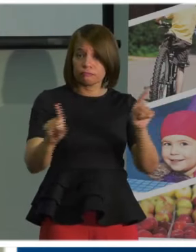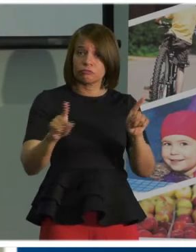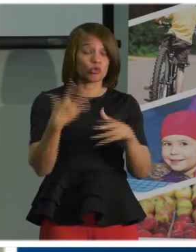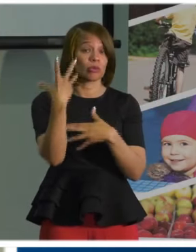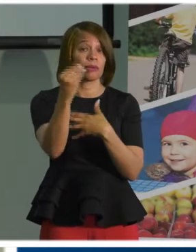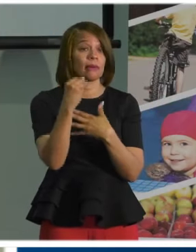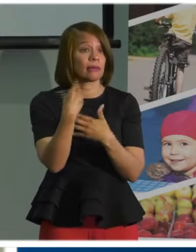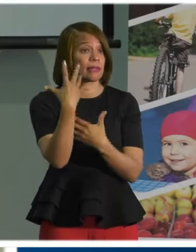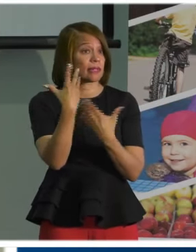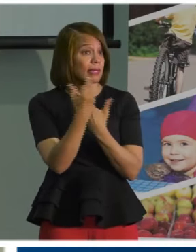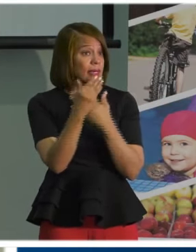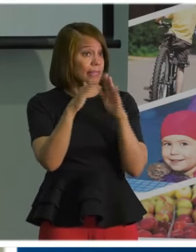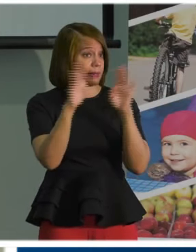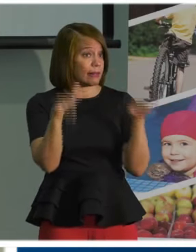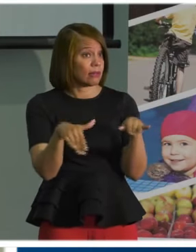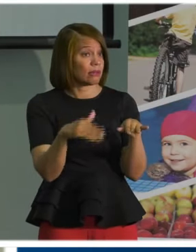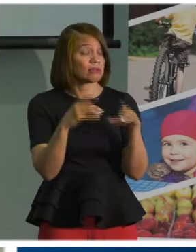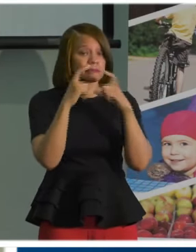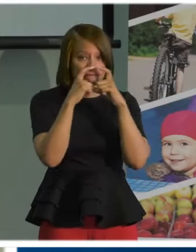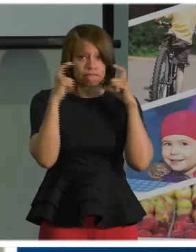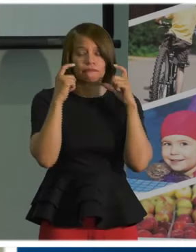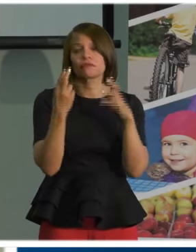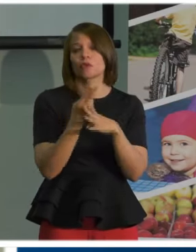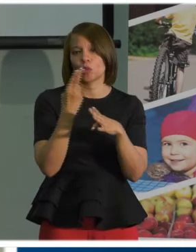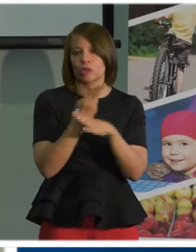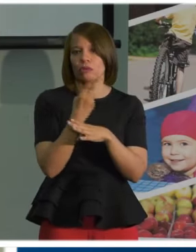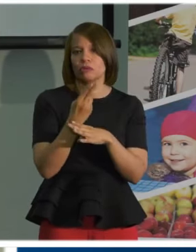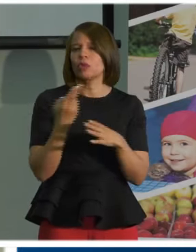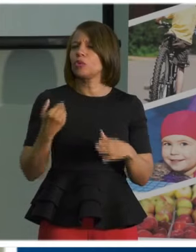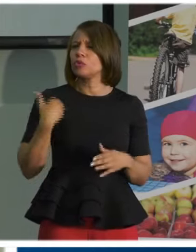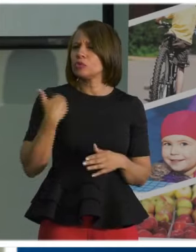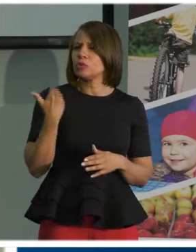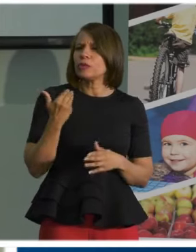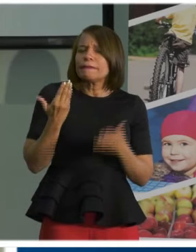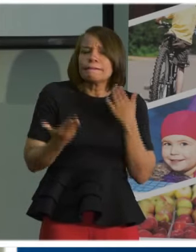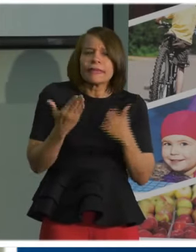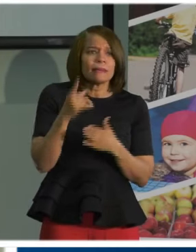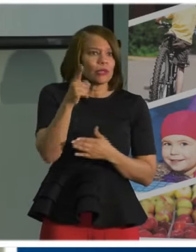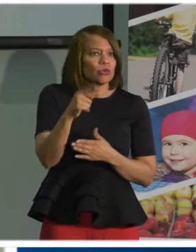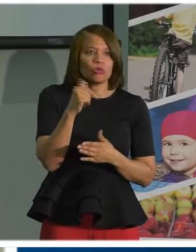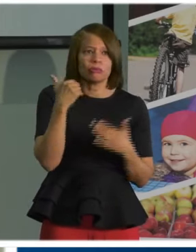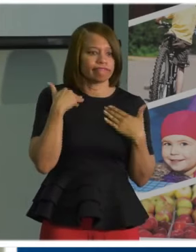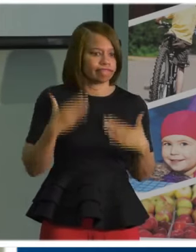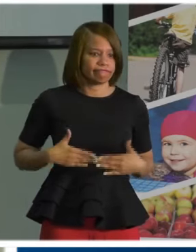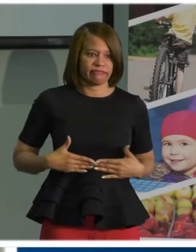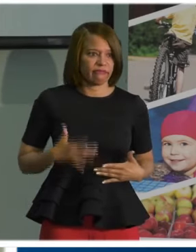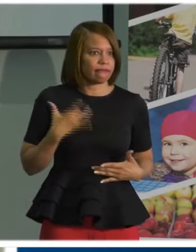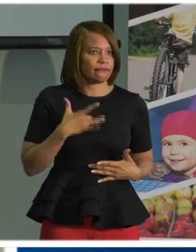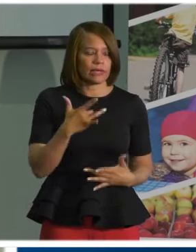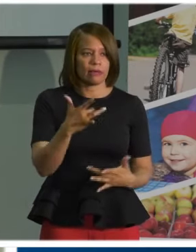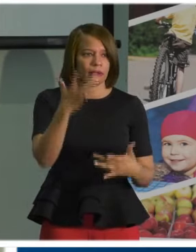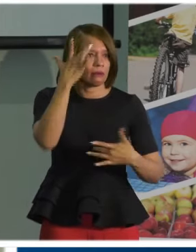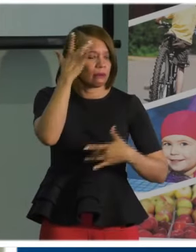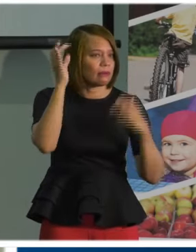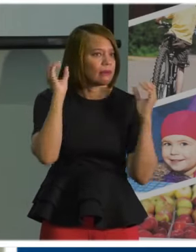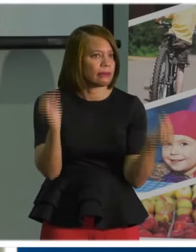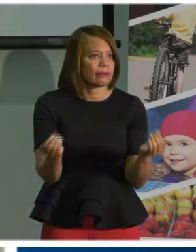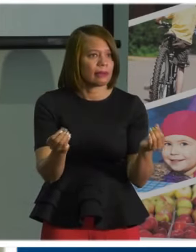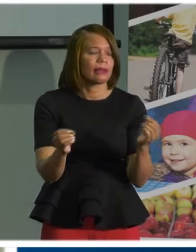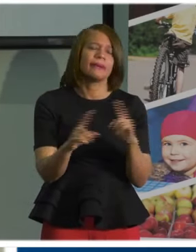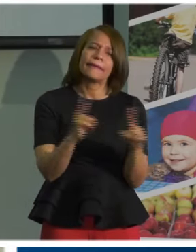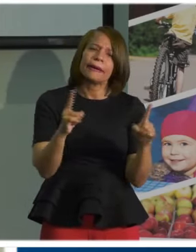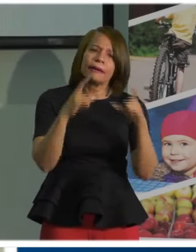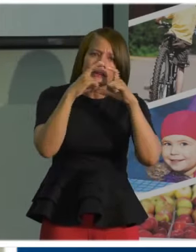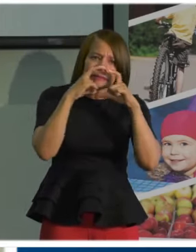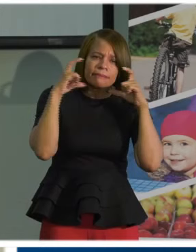to wear a mask. And to the youth, you may be asymptomatic, and you may not even have symptoms, but those wearing a mask can prevent the opportunity